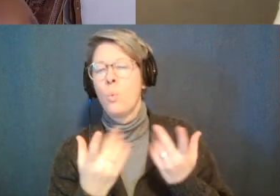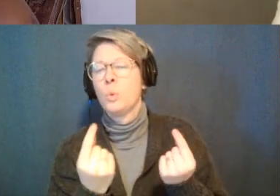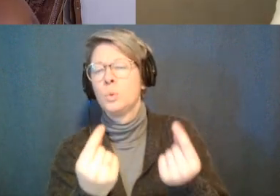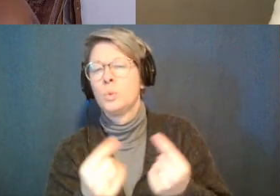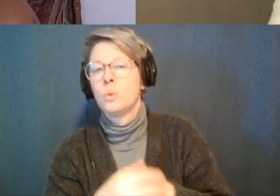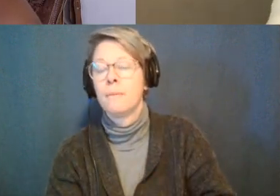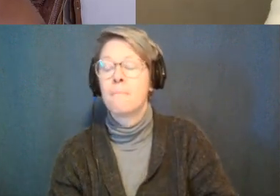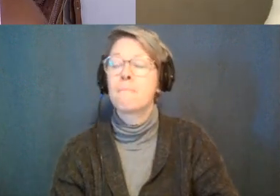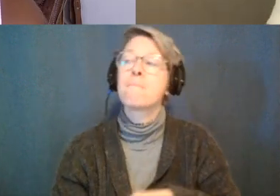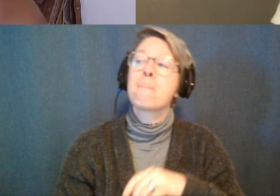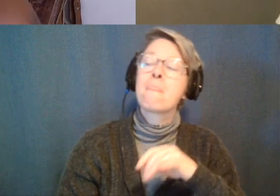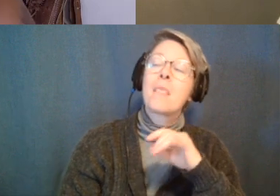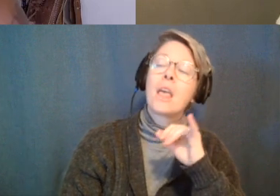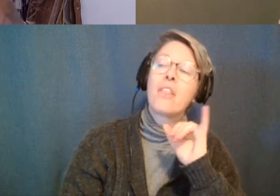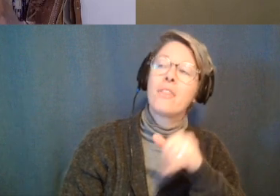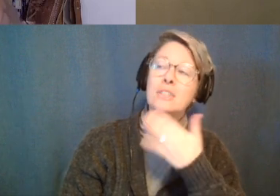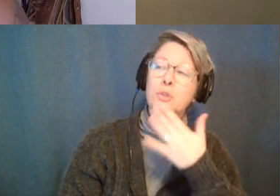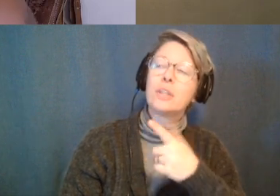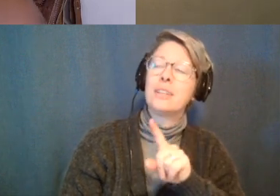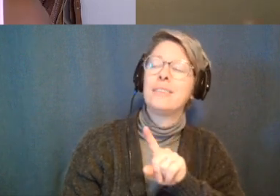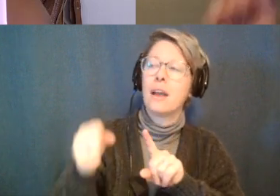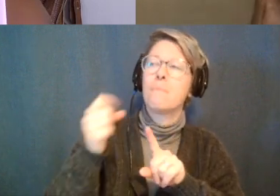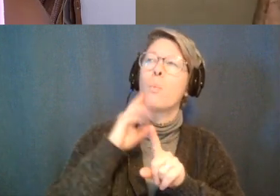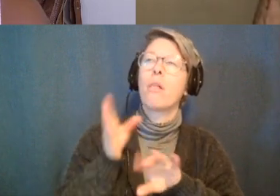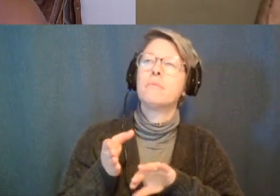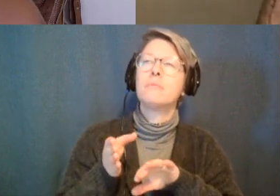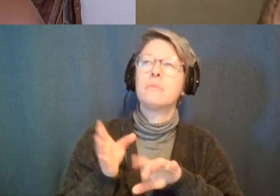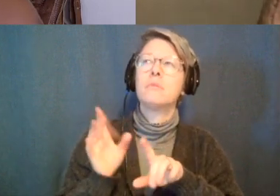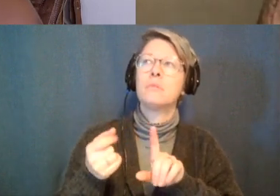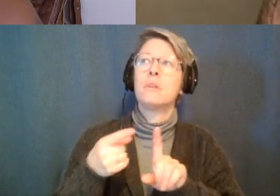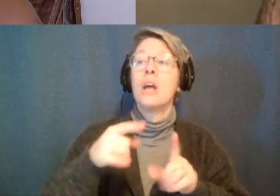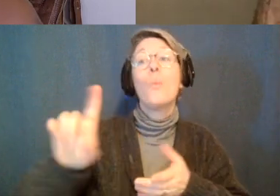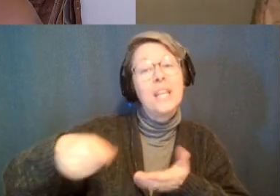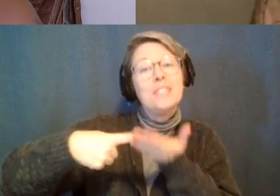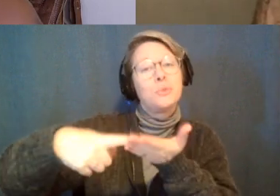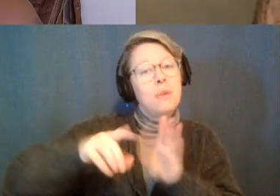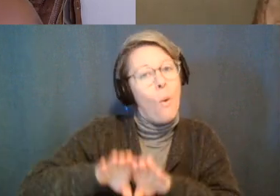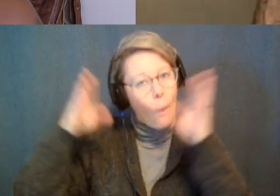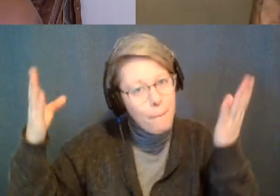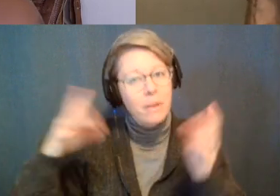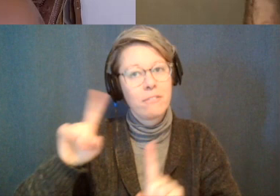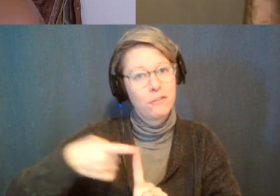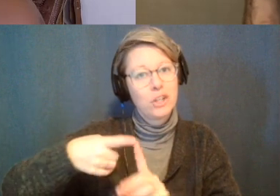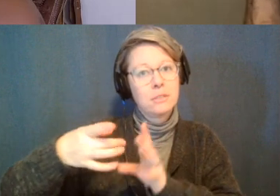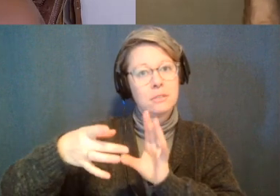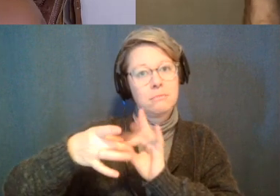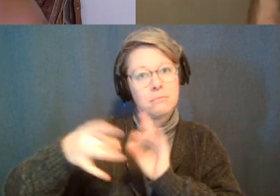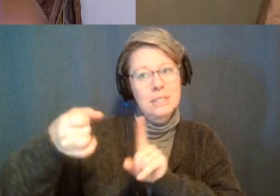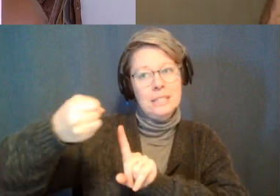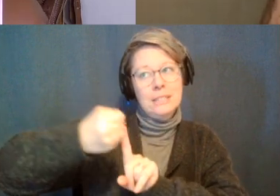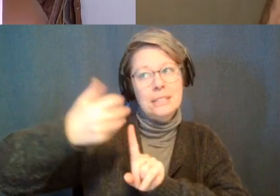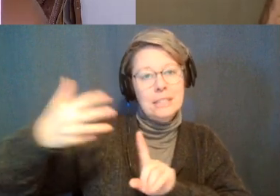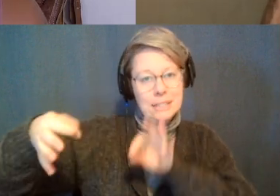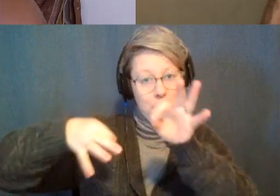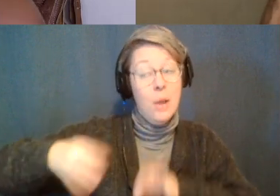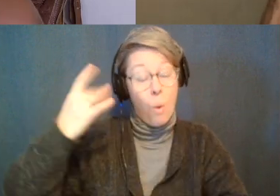and absolutely we'll sidestep from this because it's uh but we needed to have this conversation because it's it's it's the realest thing right